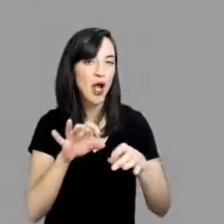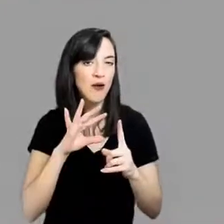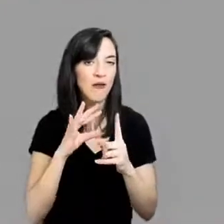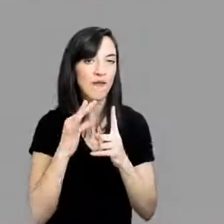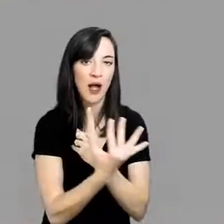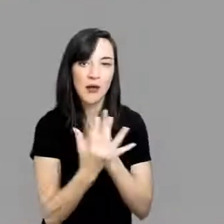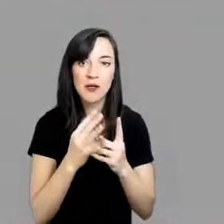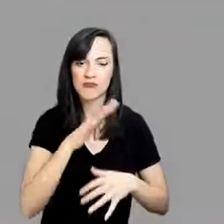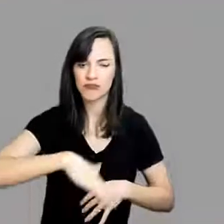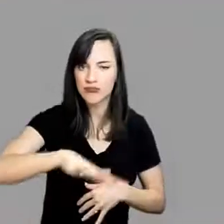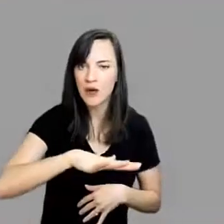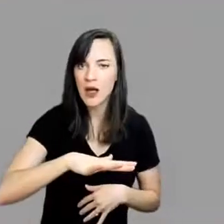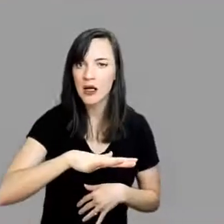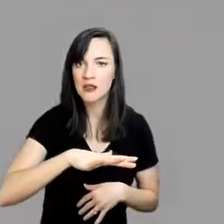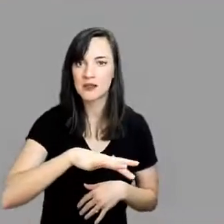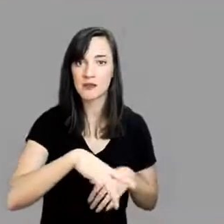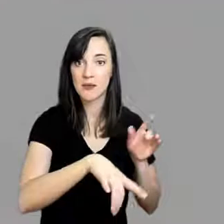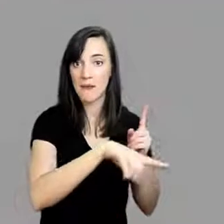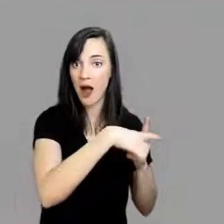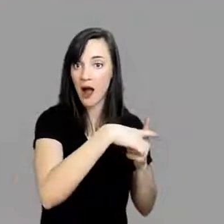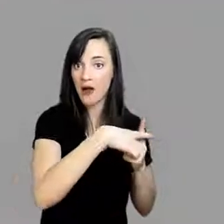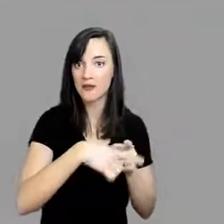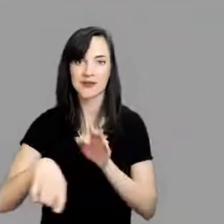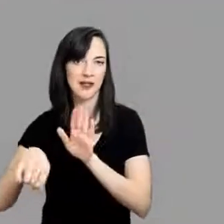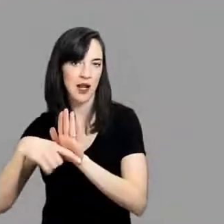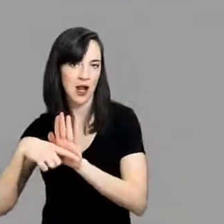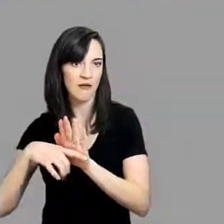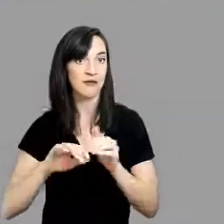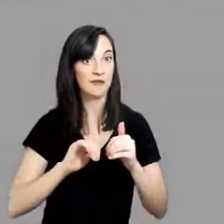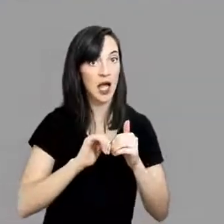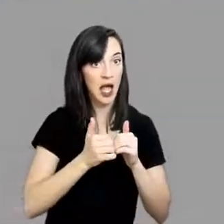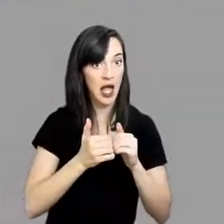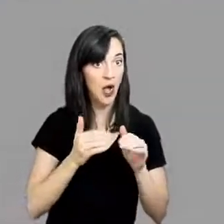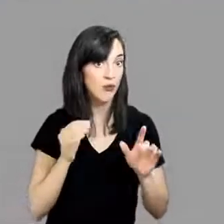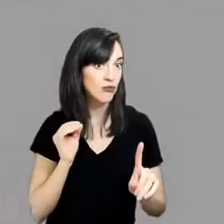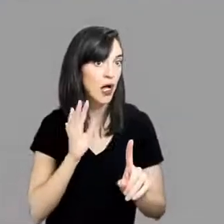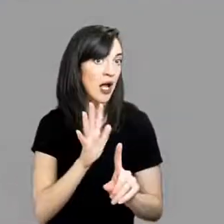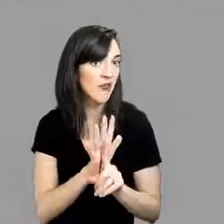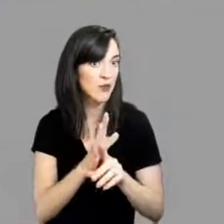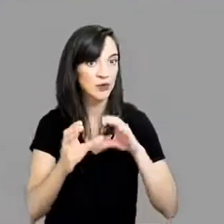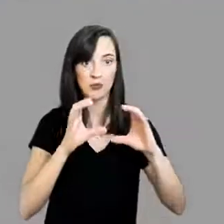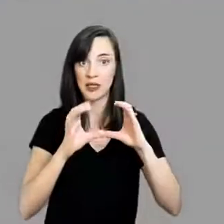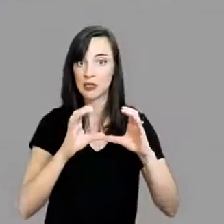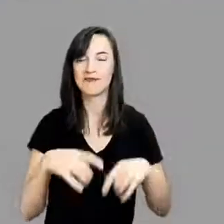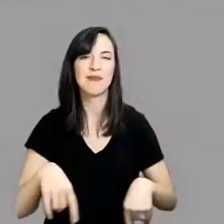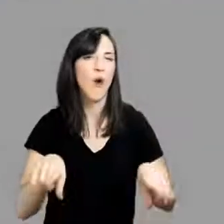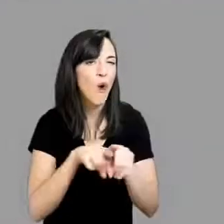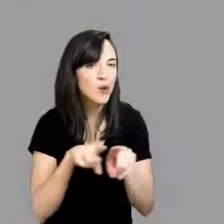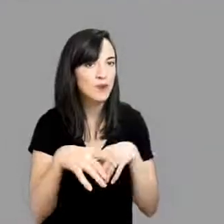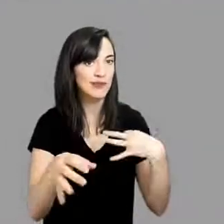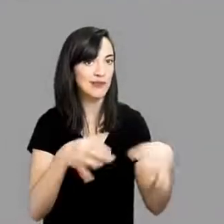negative ways the physical environment can affect communication, and describe situations when it would be difficult.